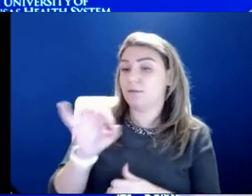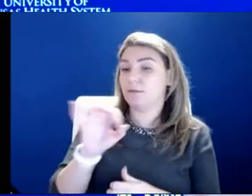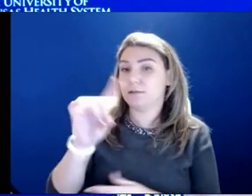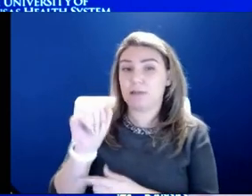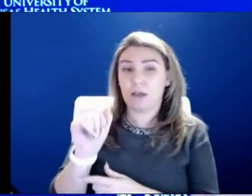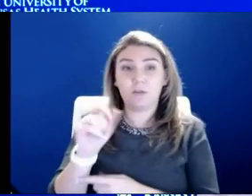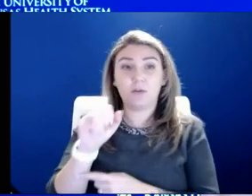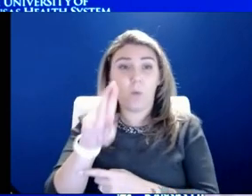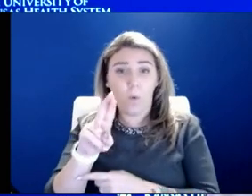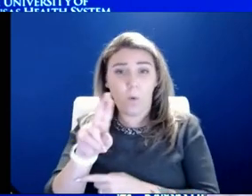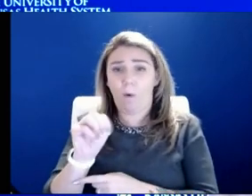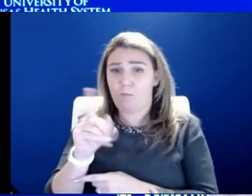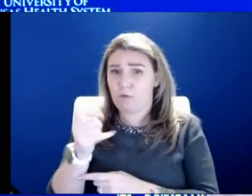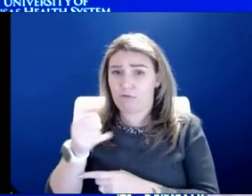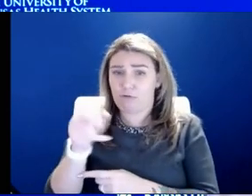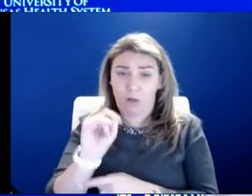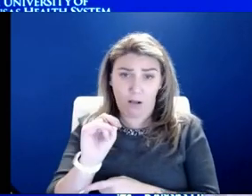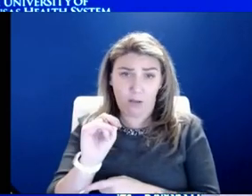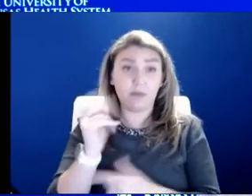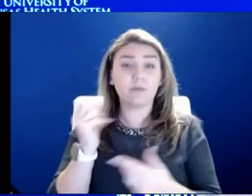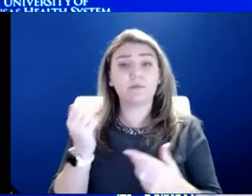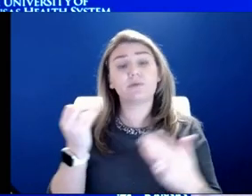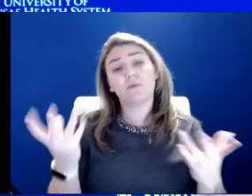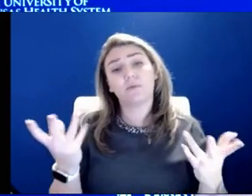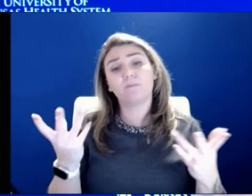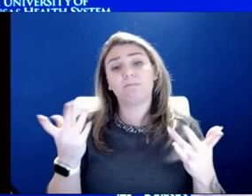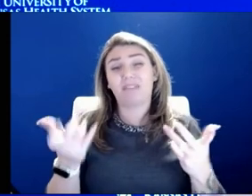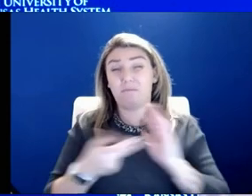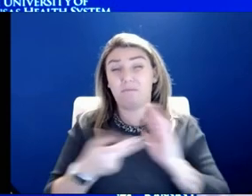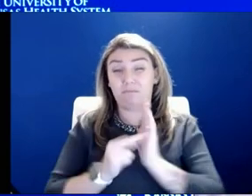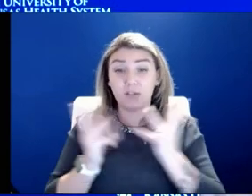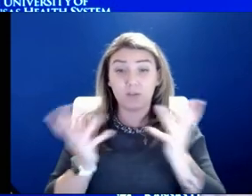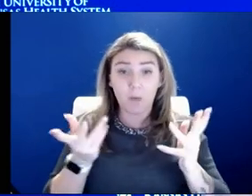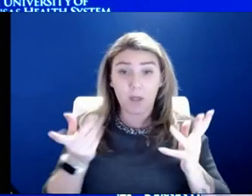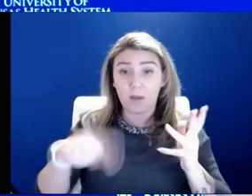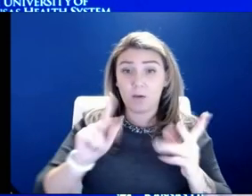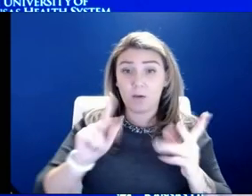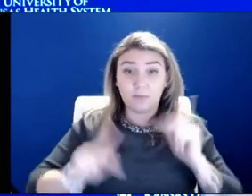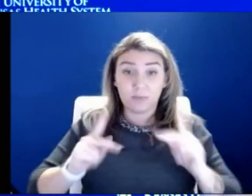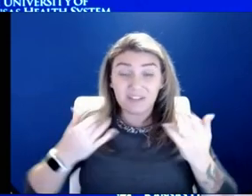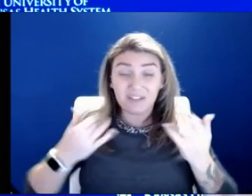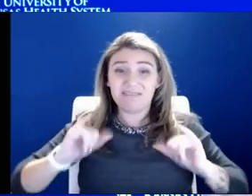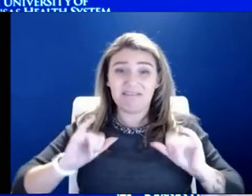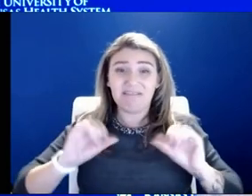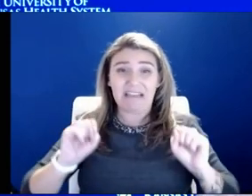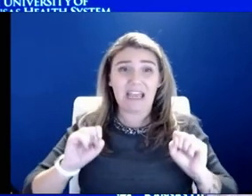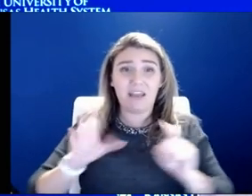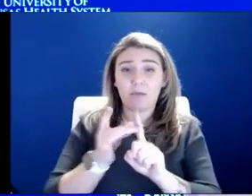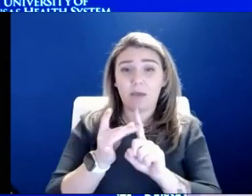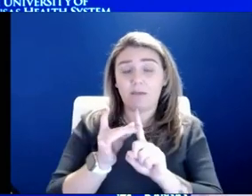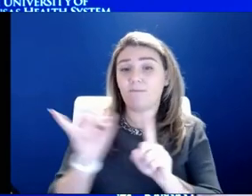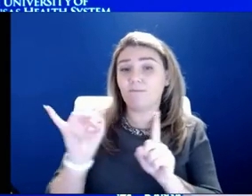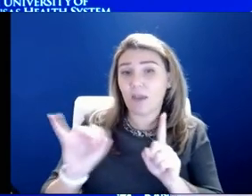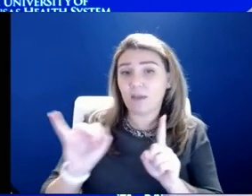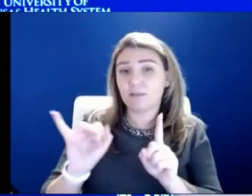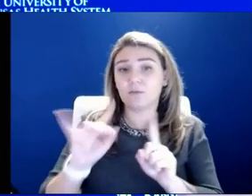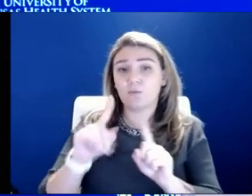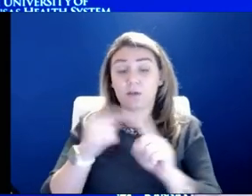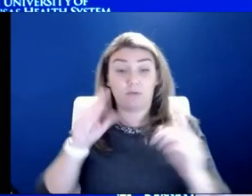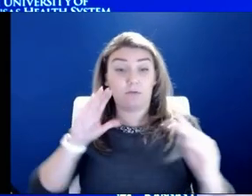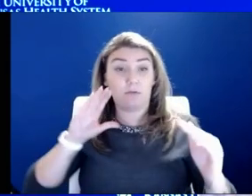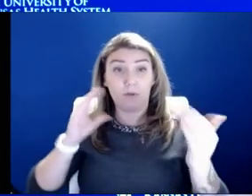Omicron. So what that tells us is those people are still able to get infected. When you compare the two